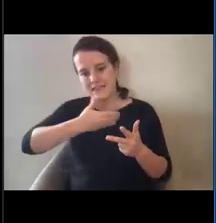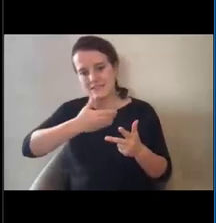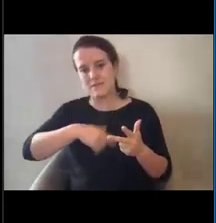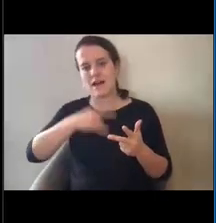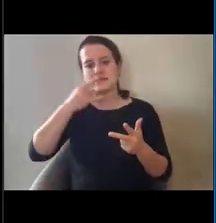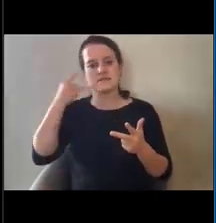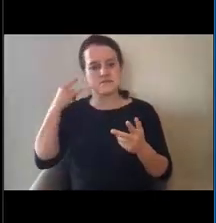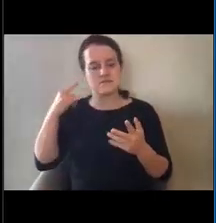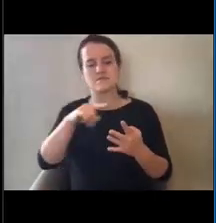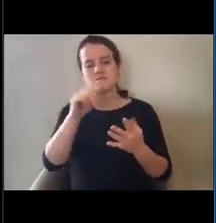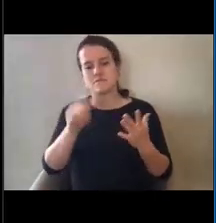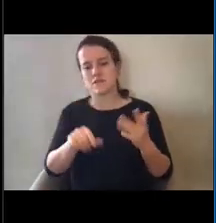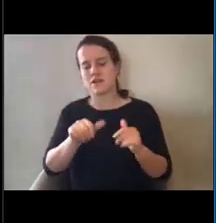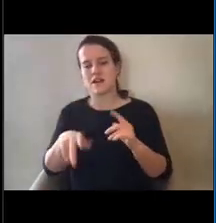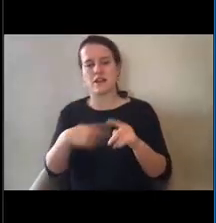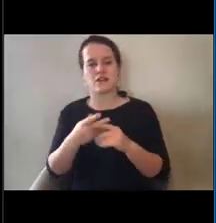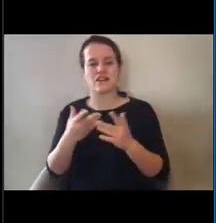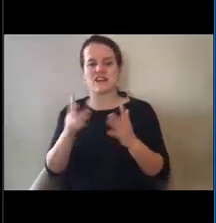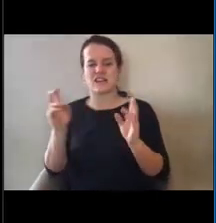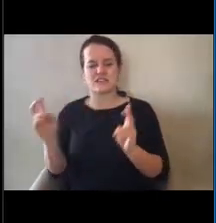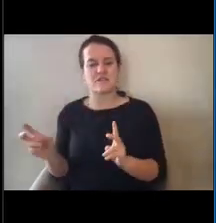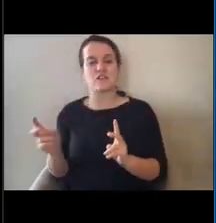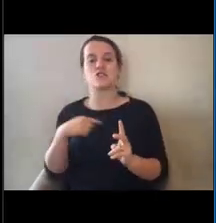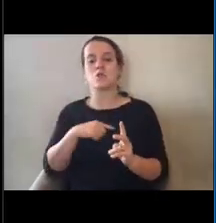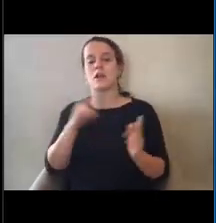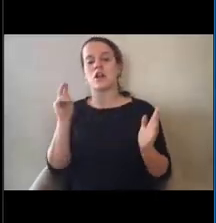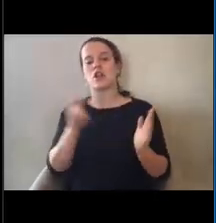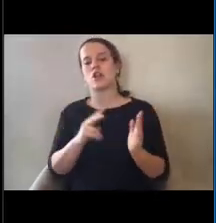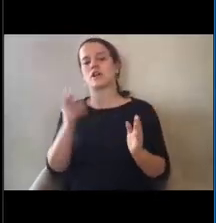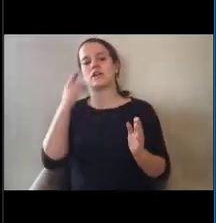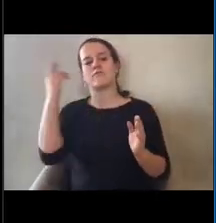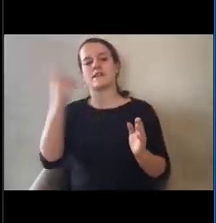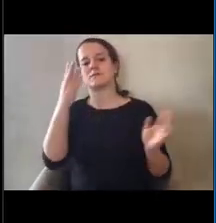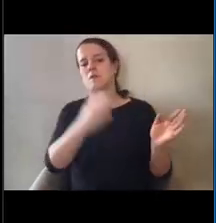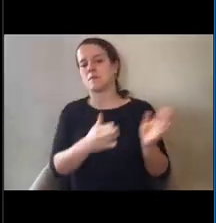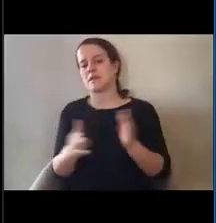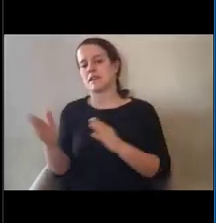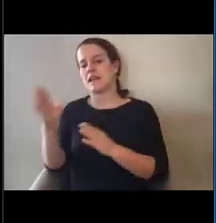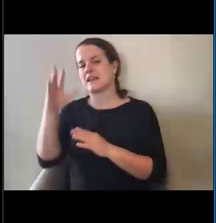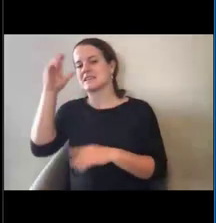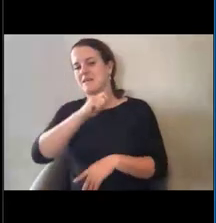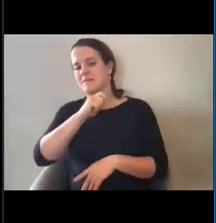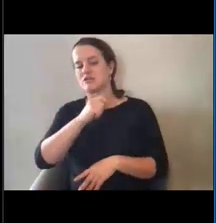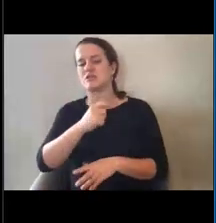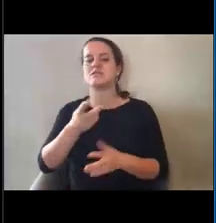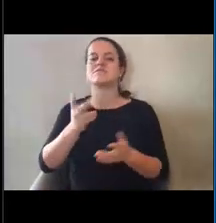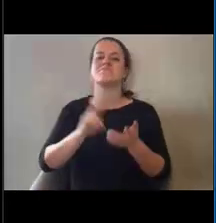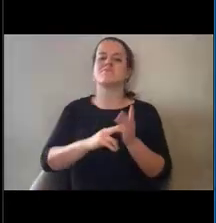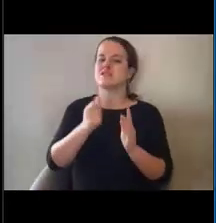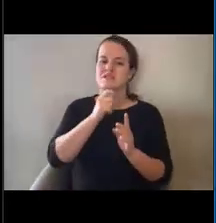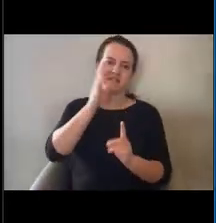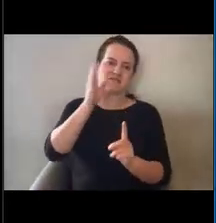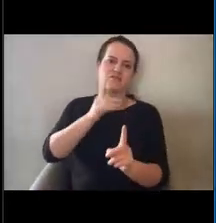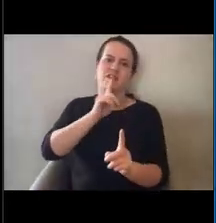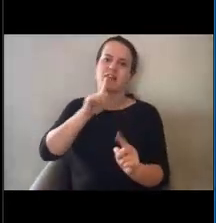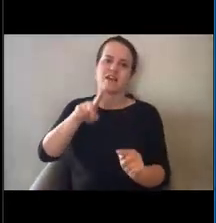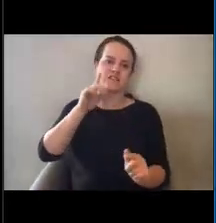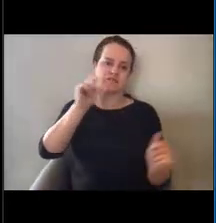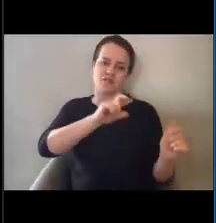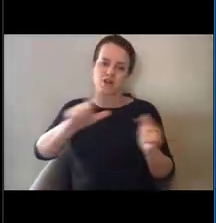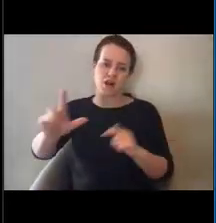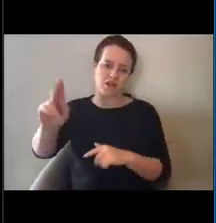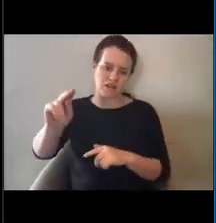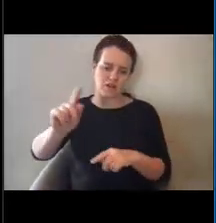um, or other surprises is just to look at, make reasonable planning assumptions. Um, there won't be one straightforward answer for all of these. It'll depend